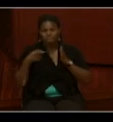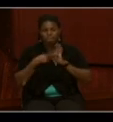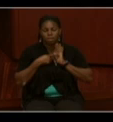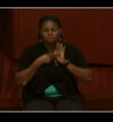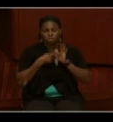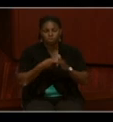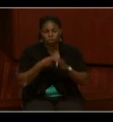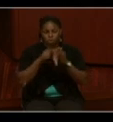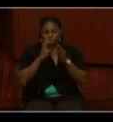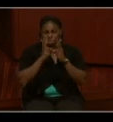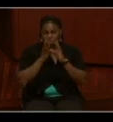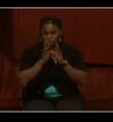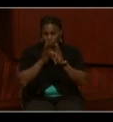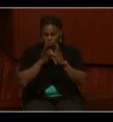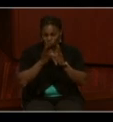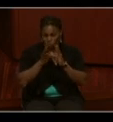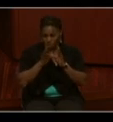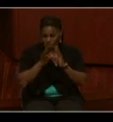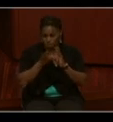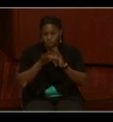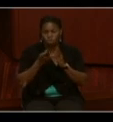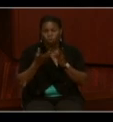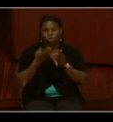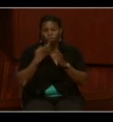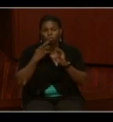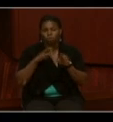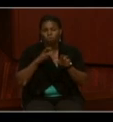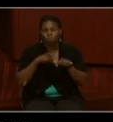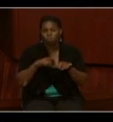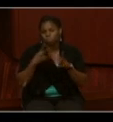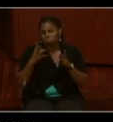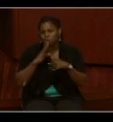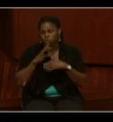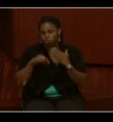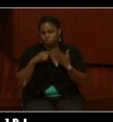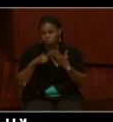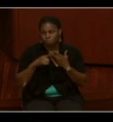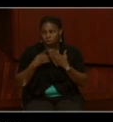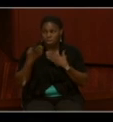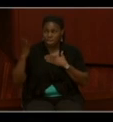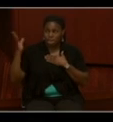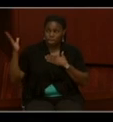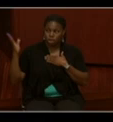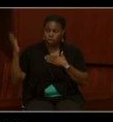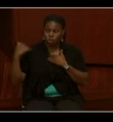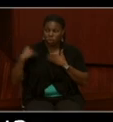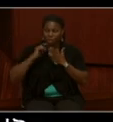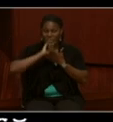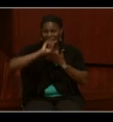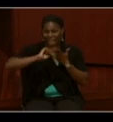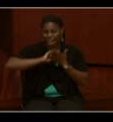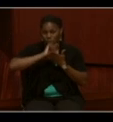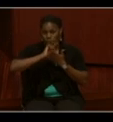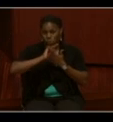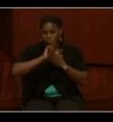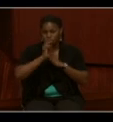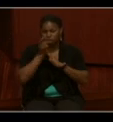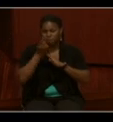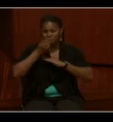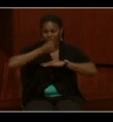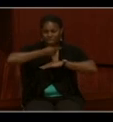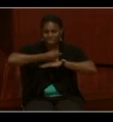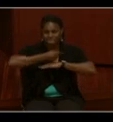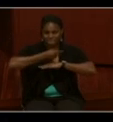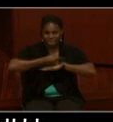weather that is the weather recordings that I talked about. Here you have the hours of the day and then the